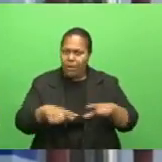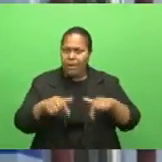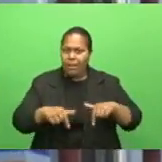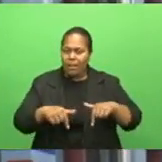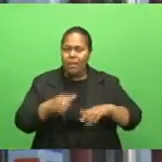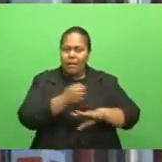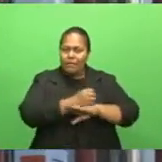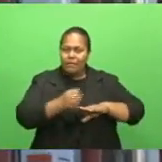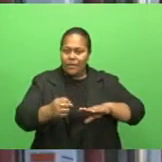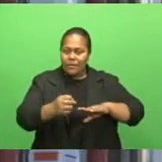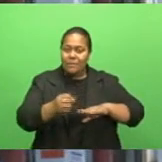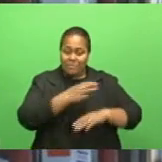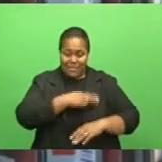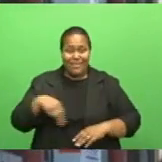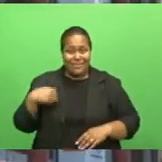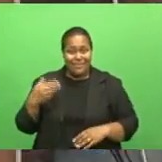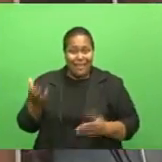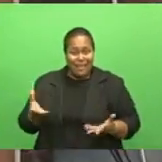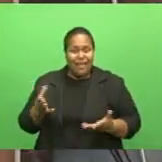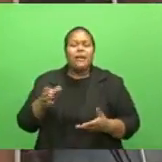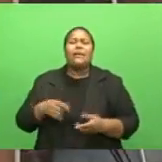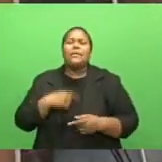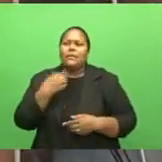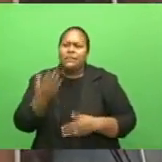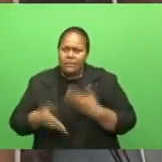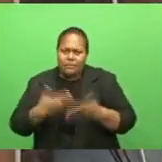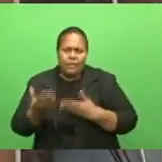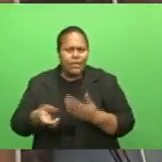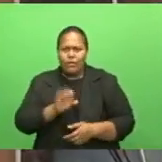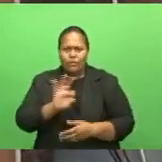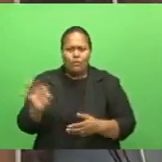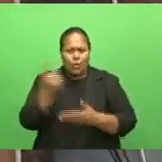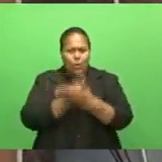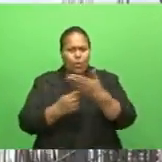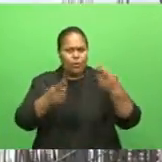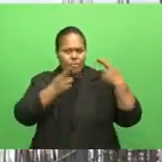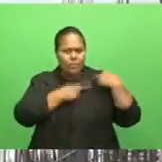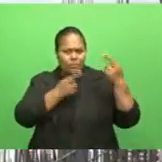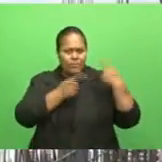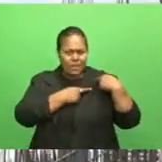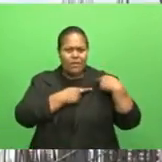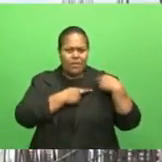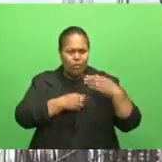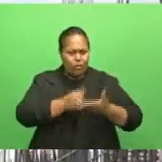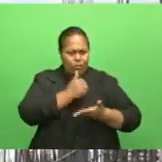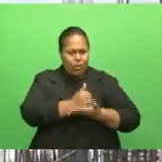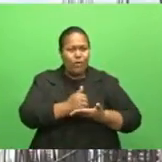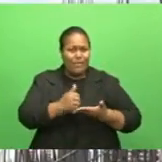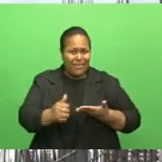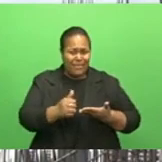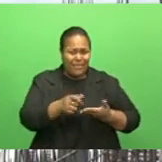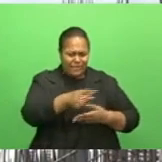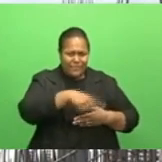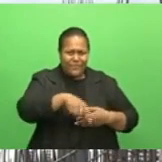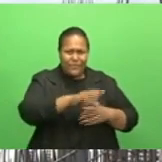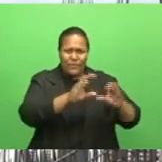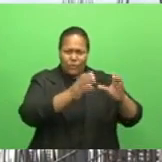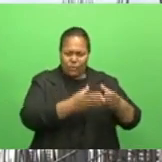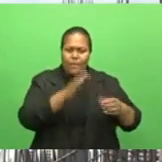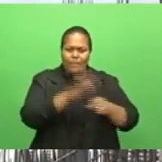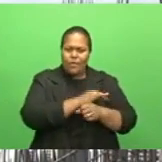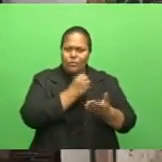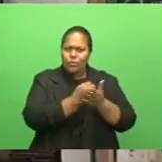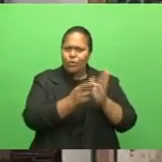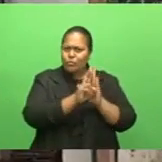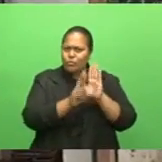local government minister Pramila Kumar clarified it's not only the responsibility of the authorities to ensure rules are followed, but the entire